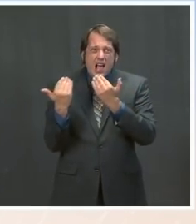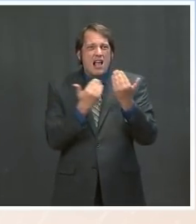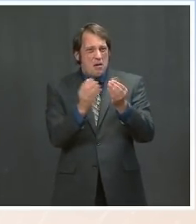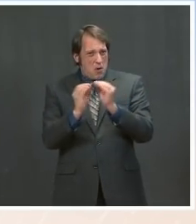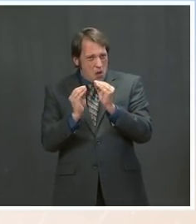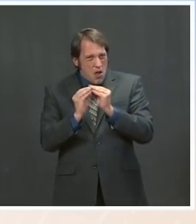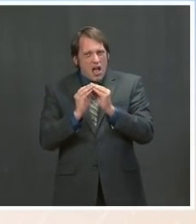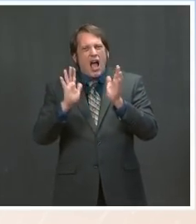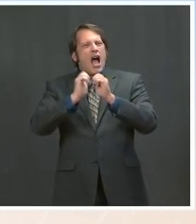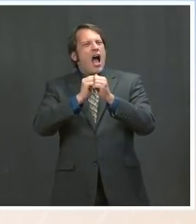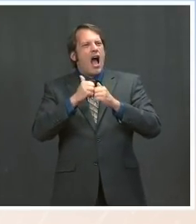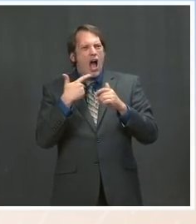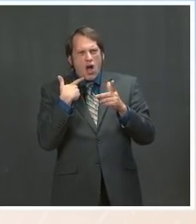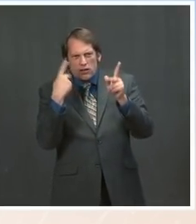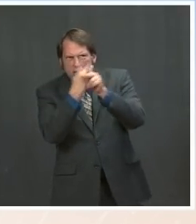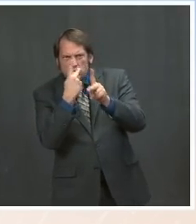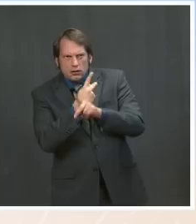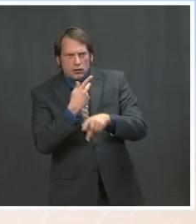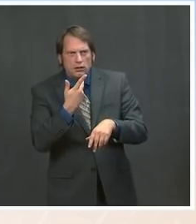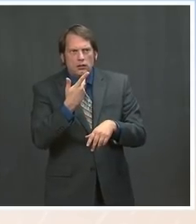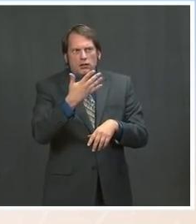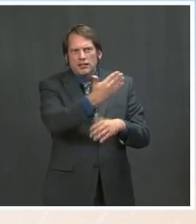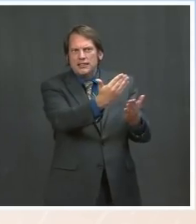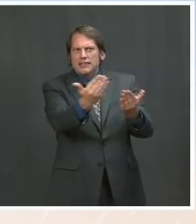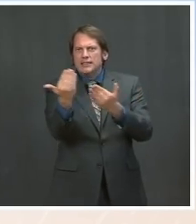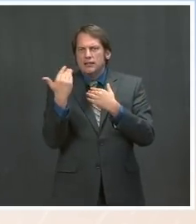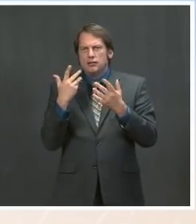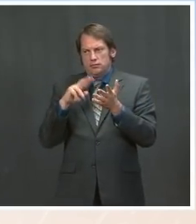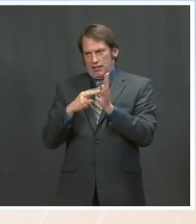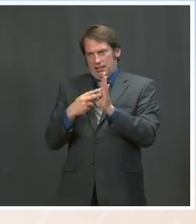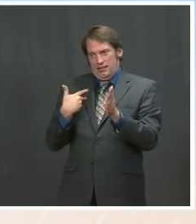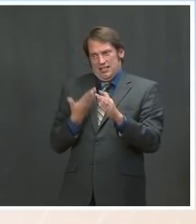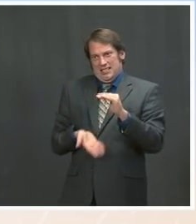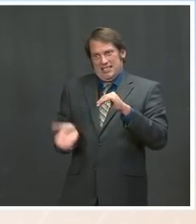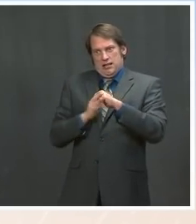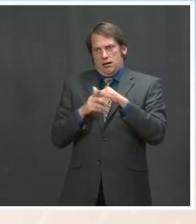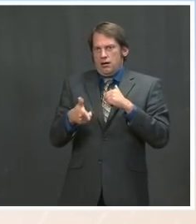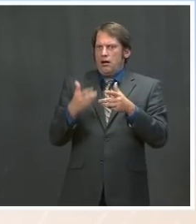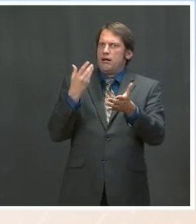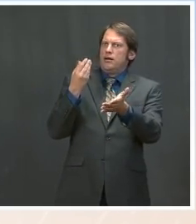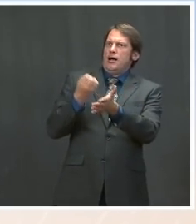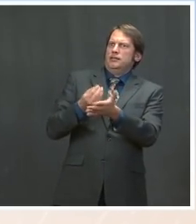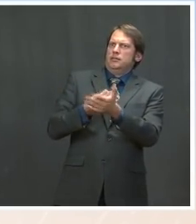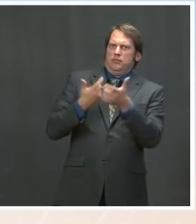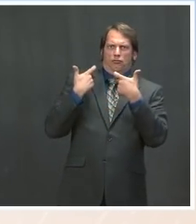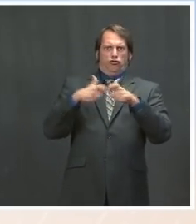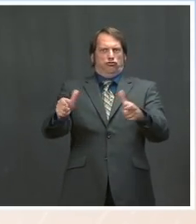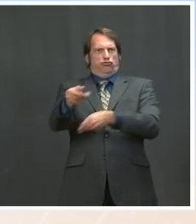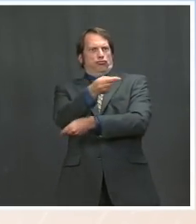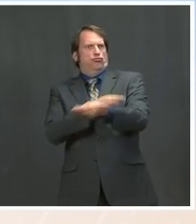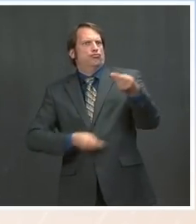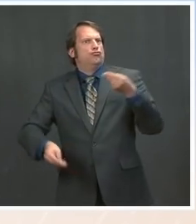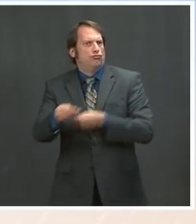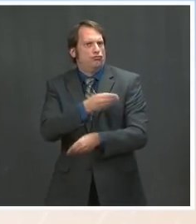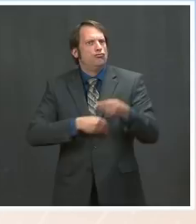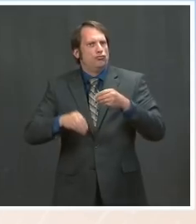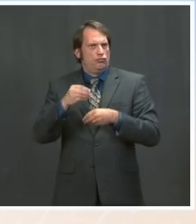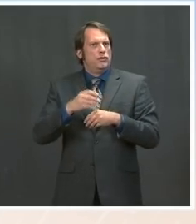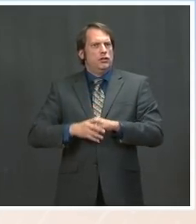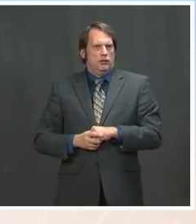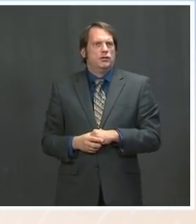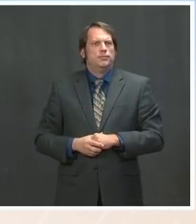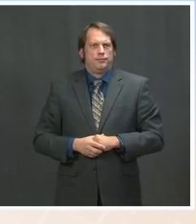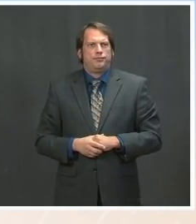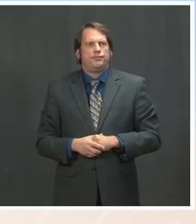invite kind of some of the largest economies in the world. That was the objective. But engagement with these countries, having a conversation about